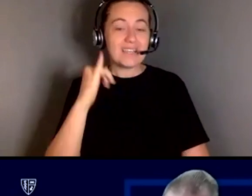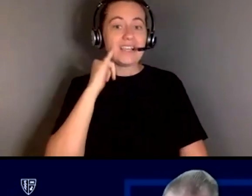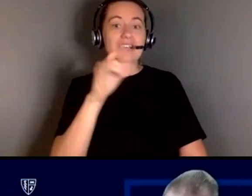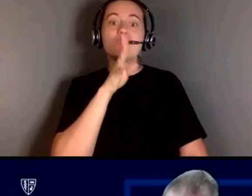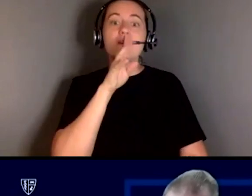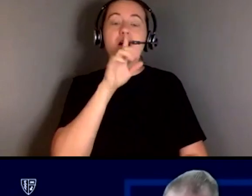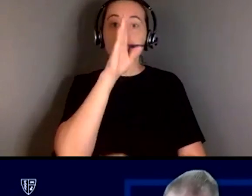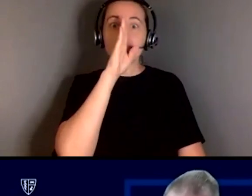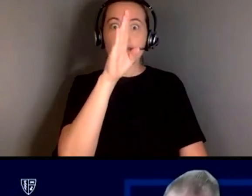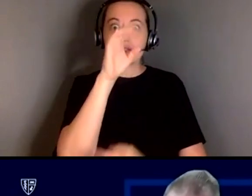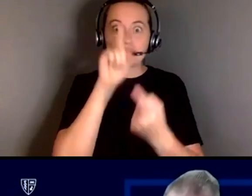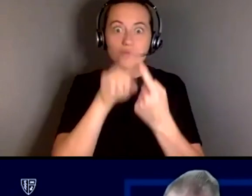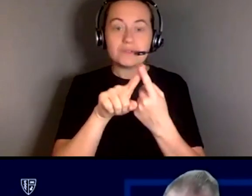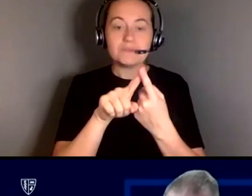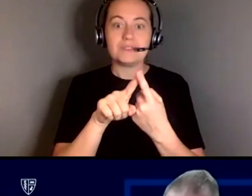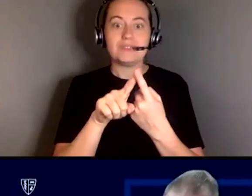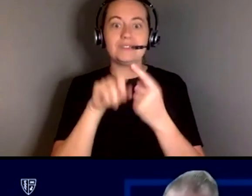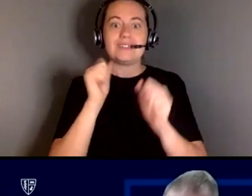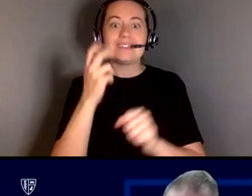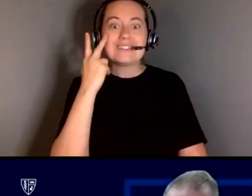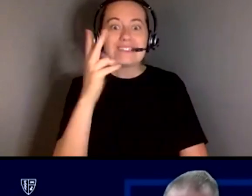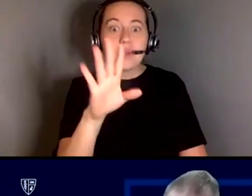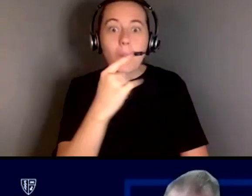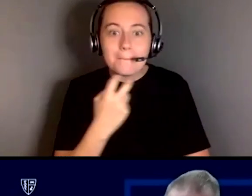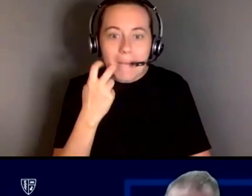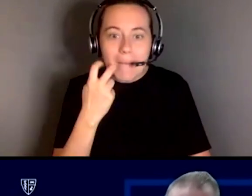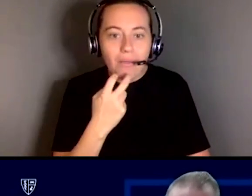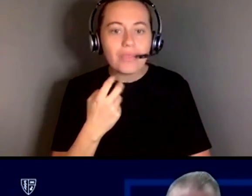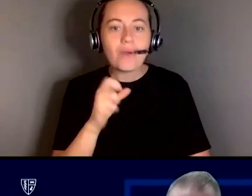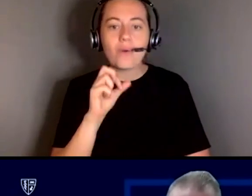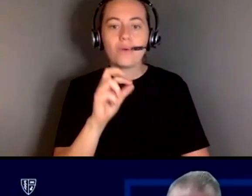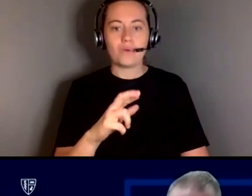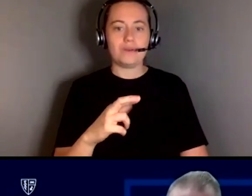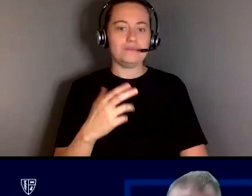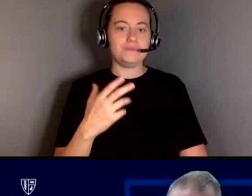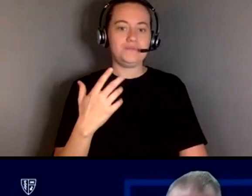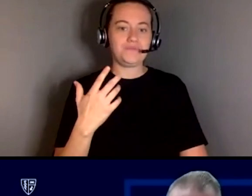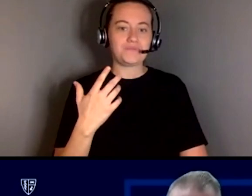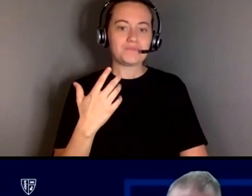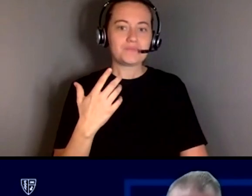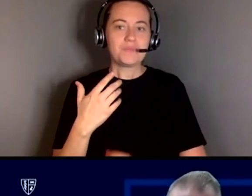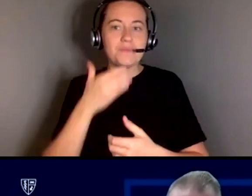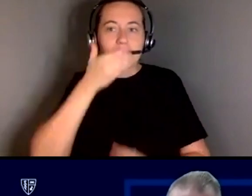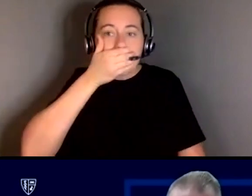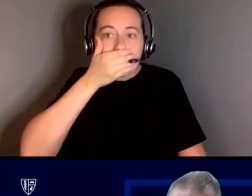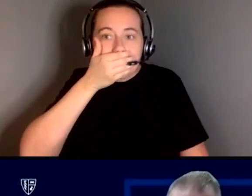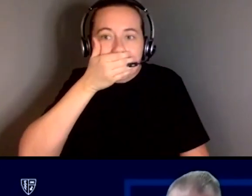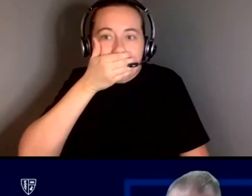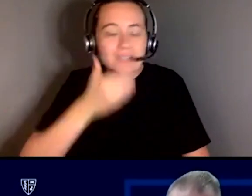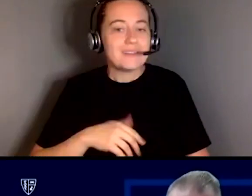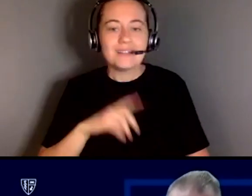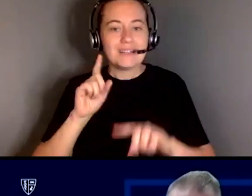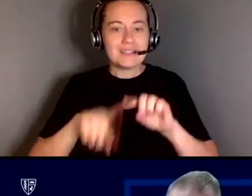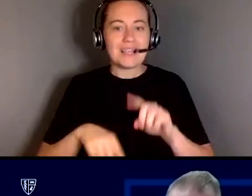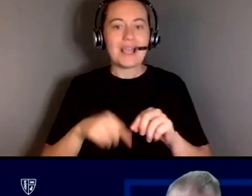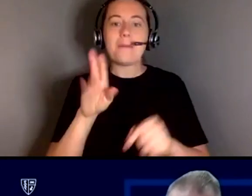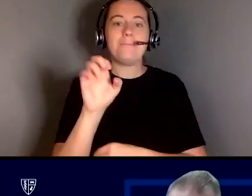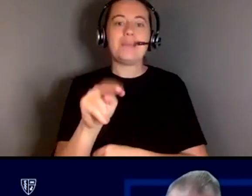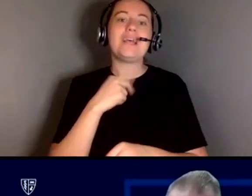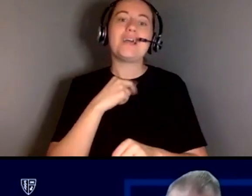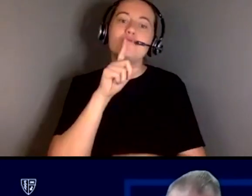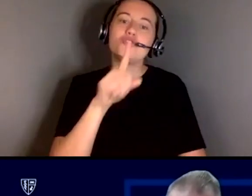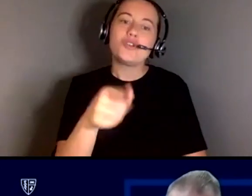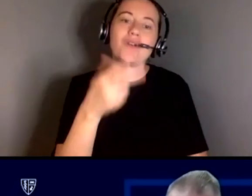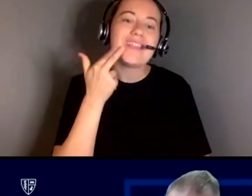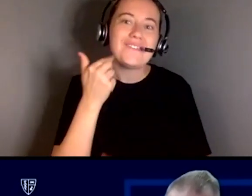them like where they can see your mouth not having your mouth covered and ben you're probably laughing at me because i definitely